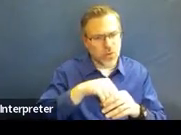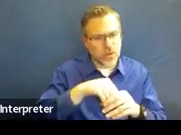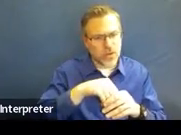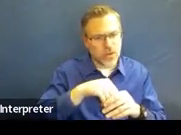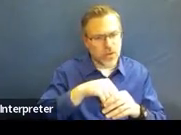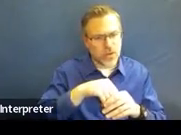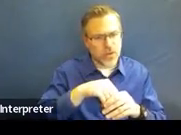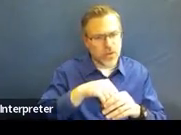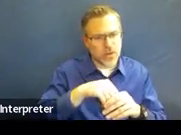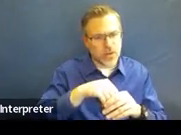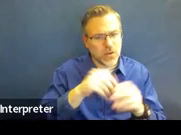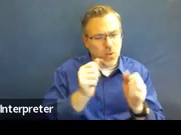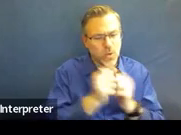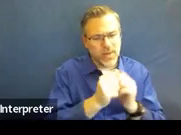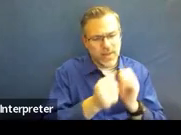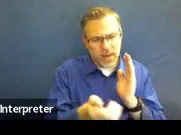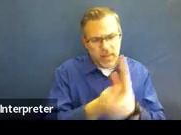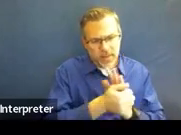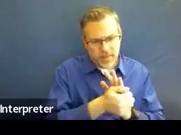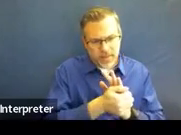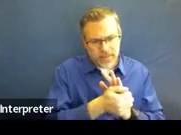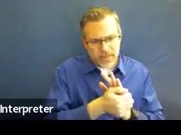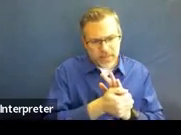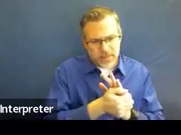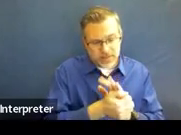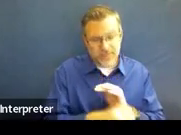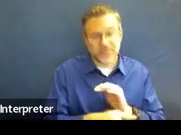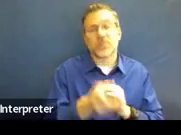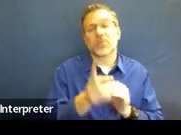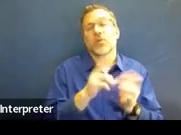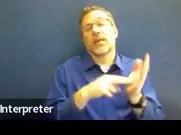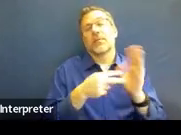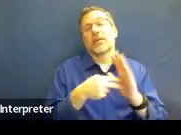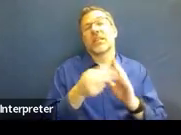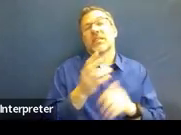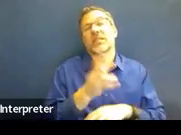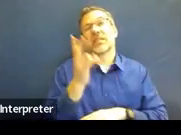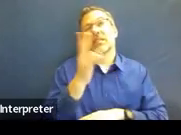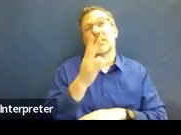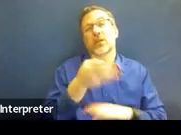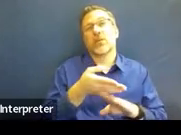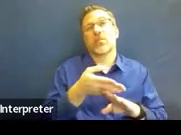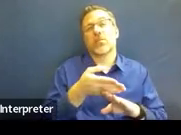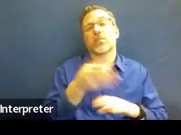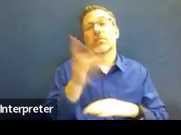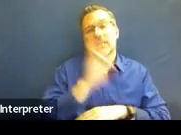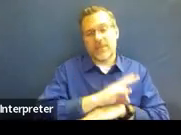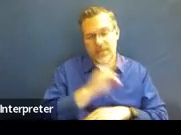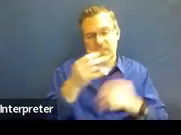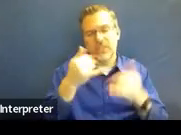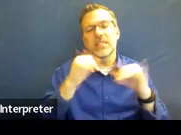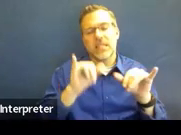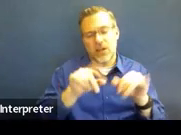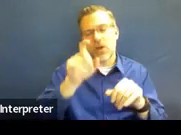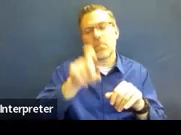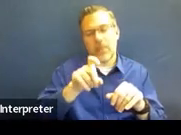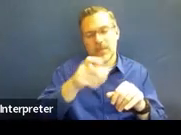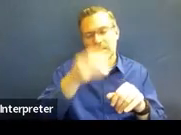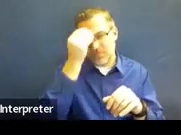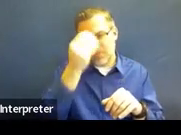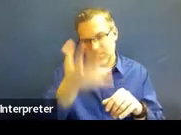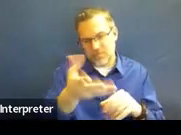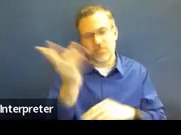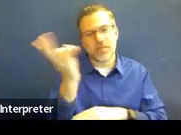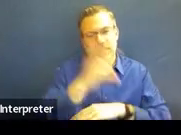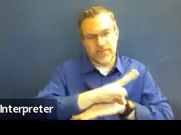amendment without a meeting. And so the seven-day prior notice, you still do need to give them seven days prior notice. So when